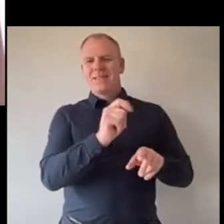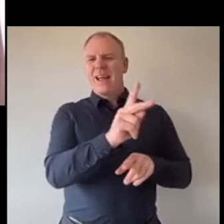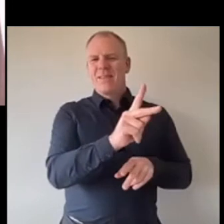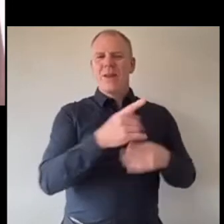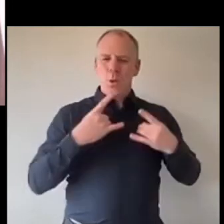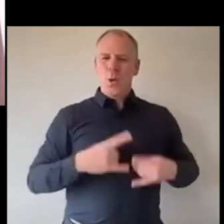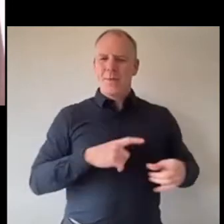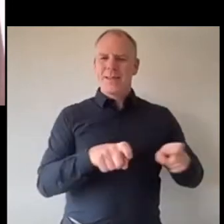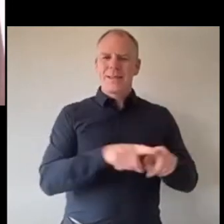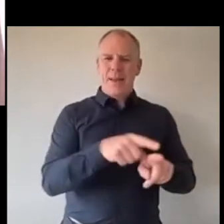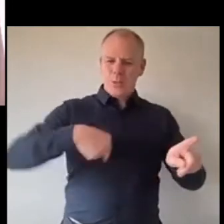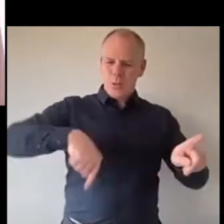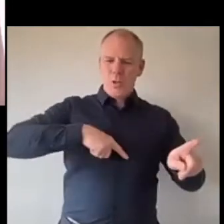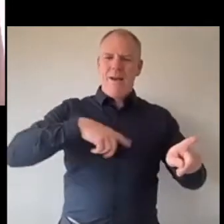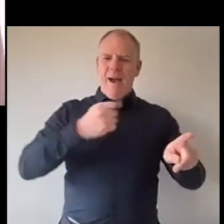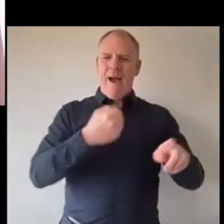and I think